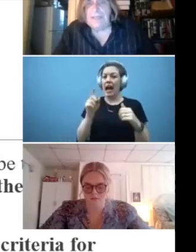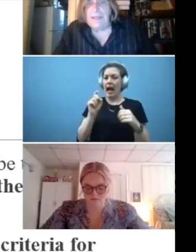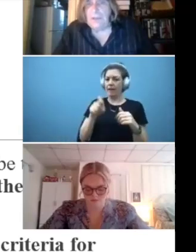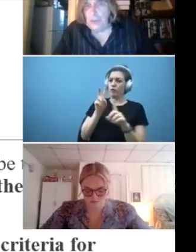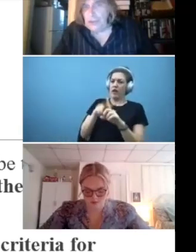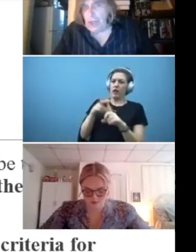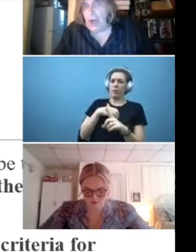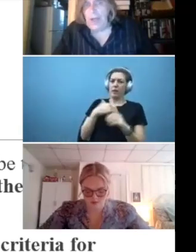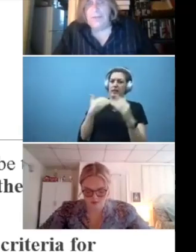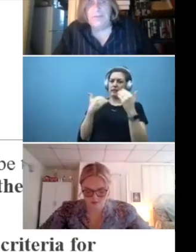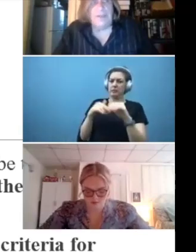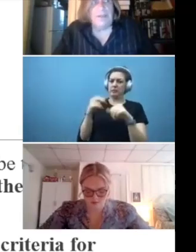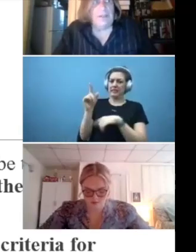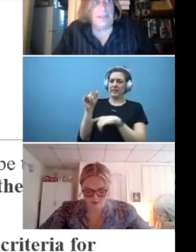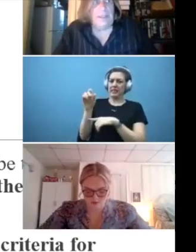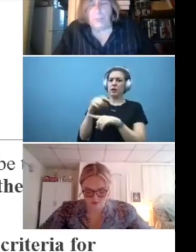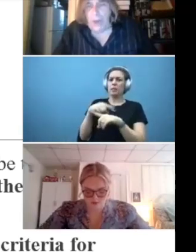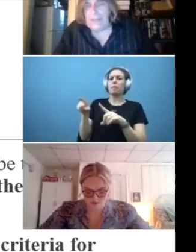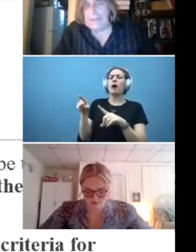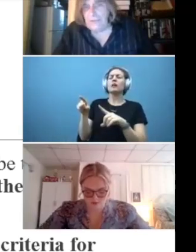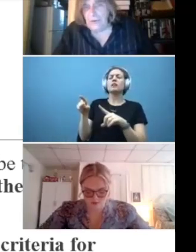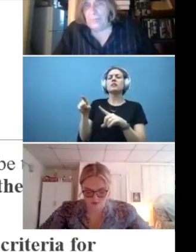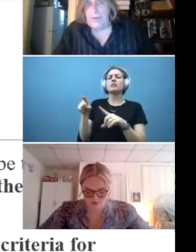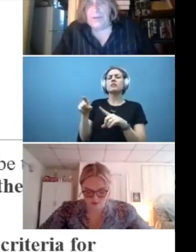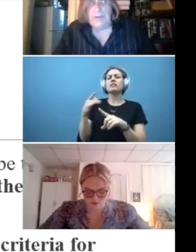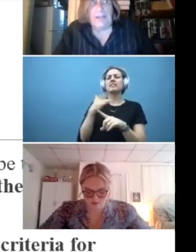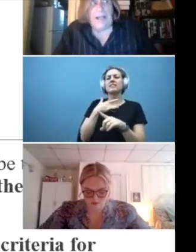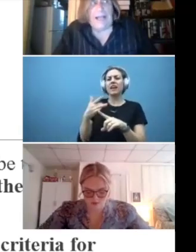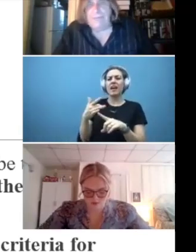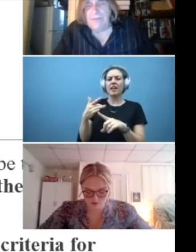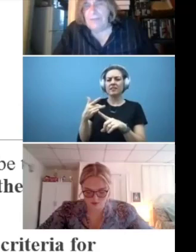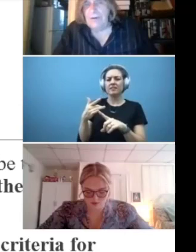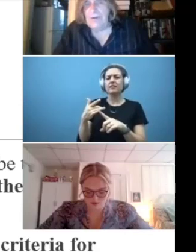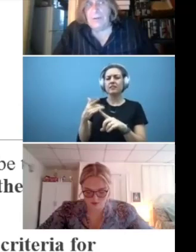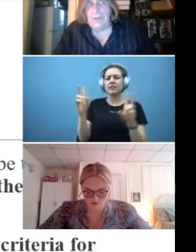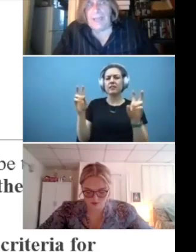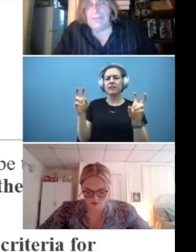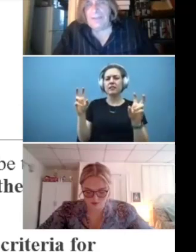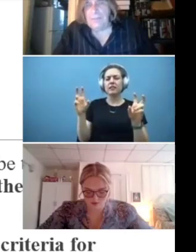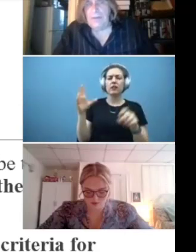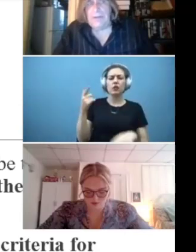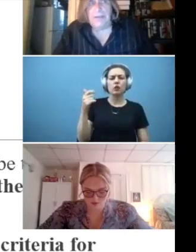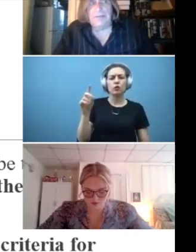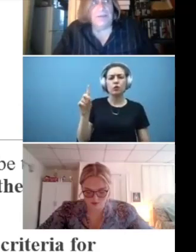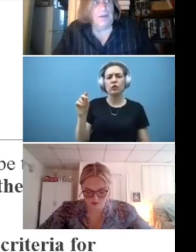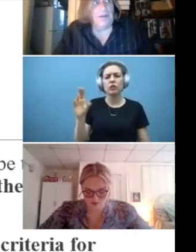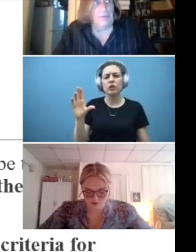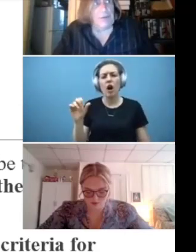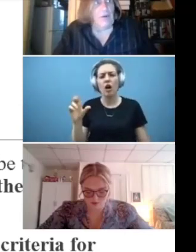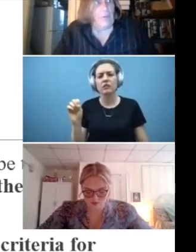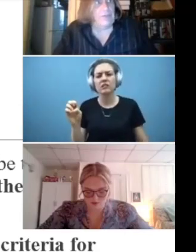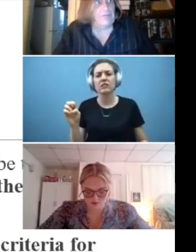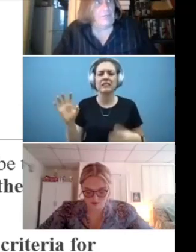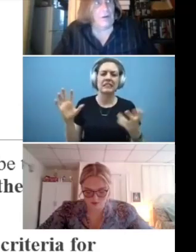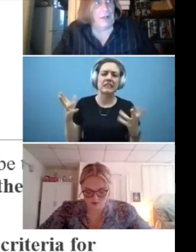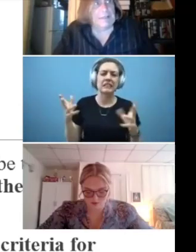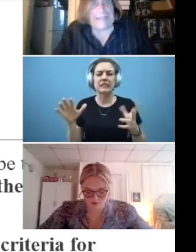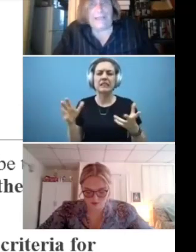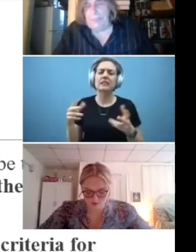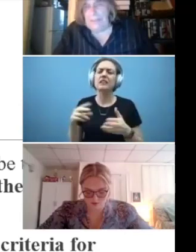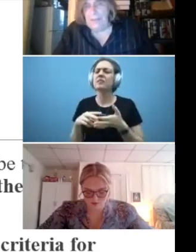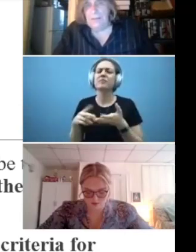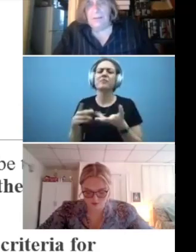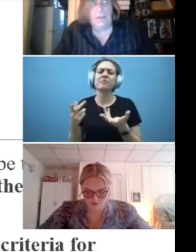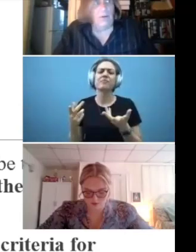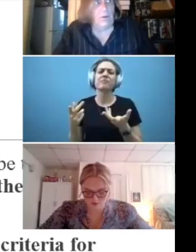speaking, good cause is broadly interpreted. I have never had the experience of a request for a